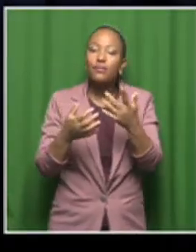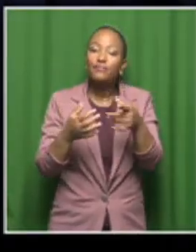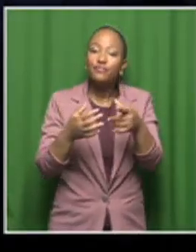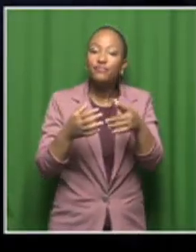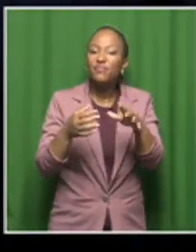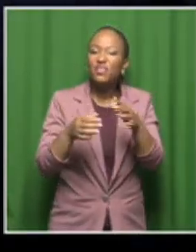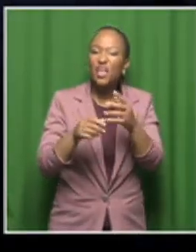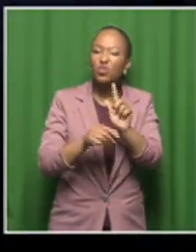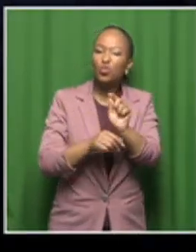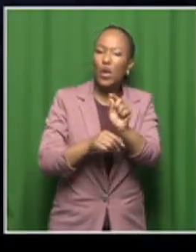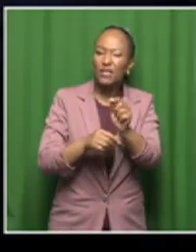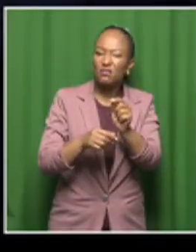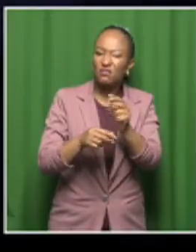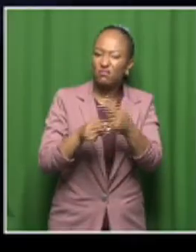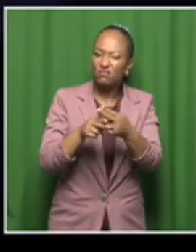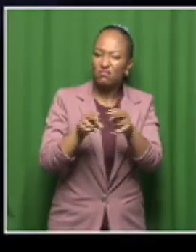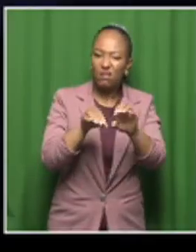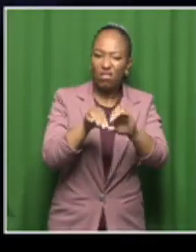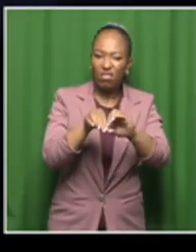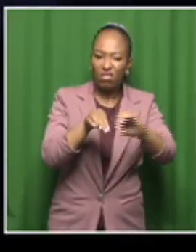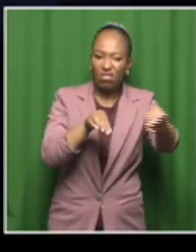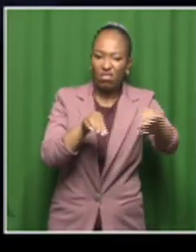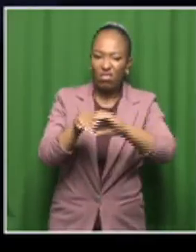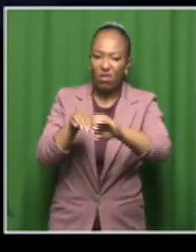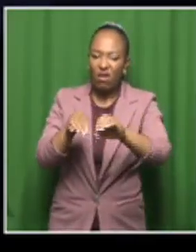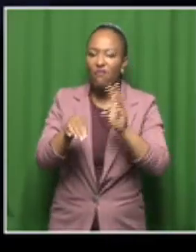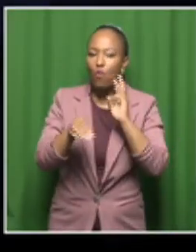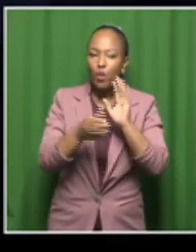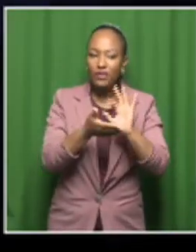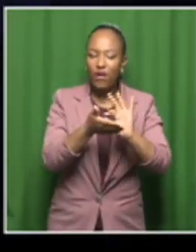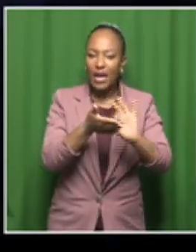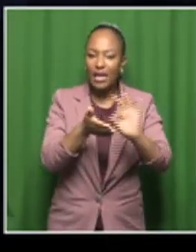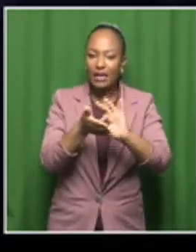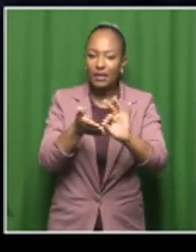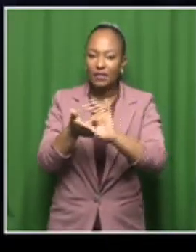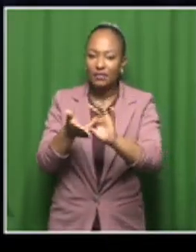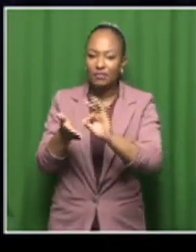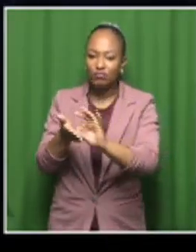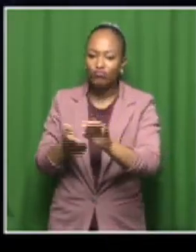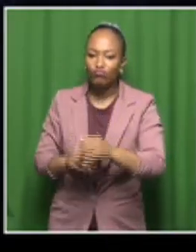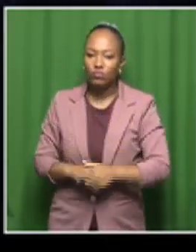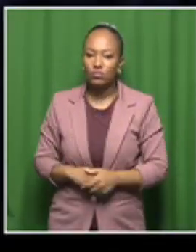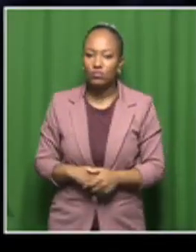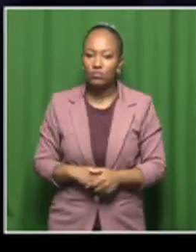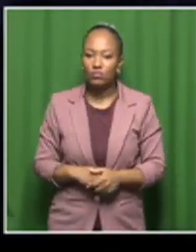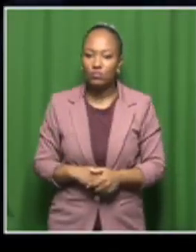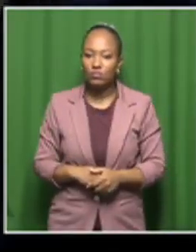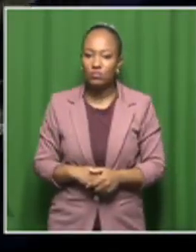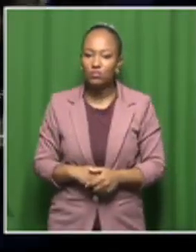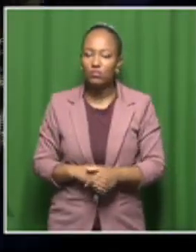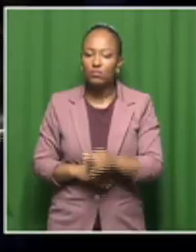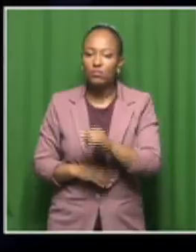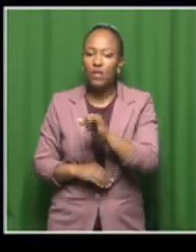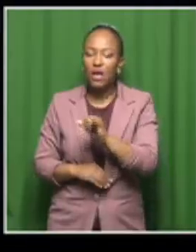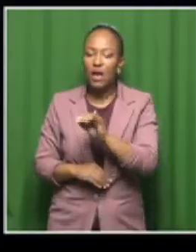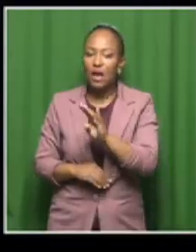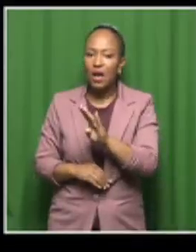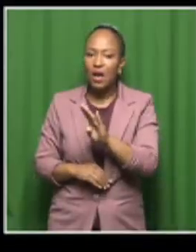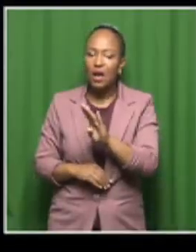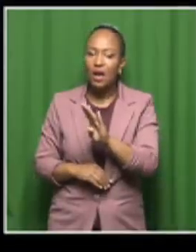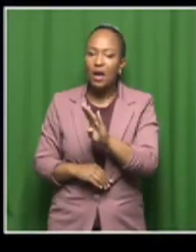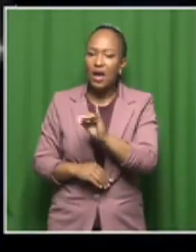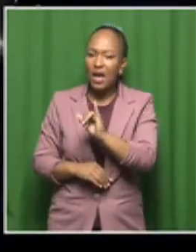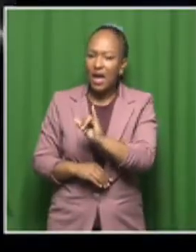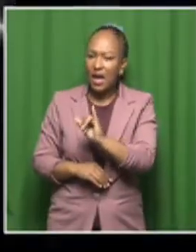So, yes. That's very interesting, a wastewater treatment plant, and there is... Ibuprofen. Isn't that like